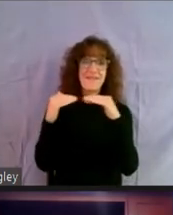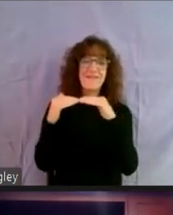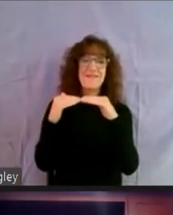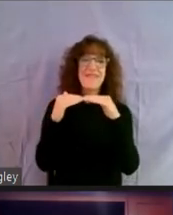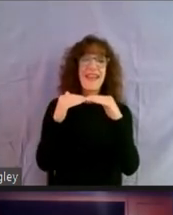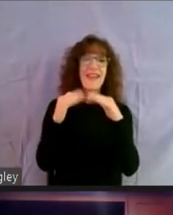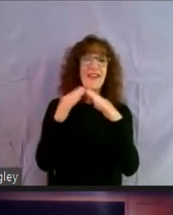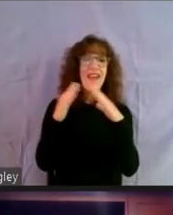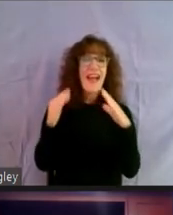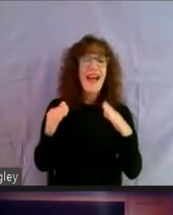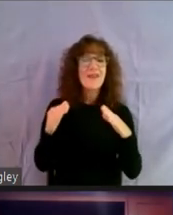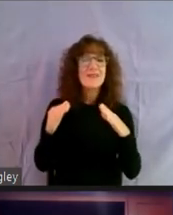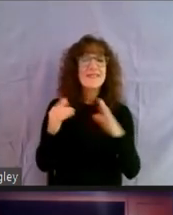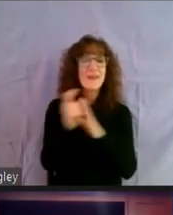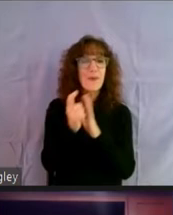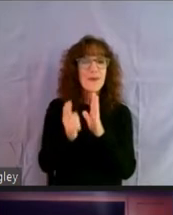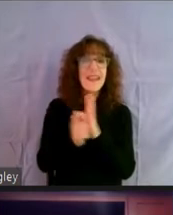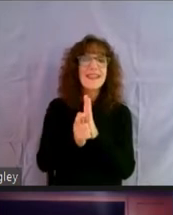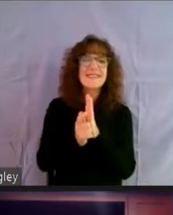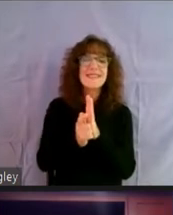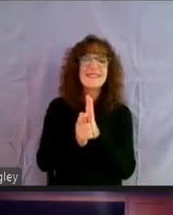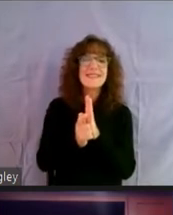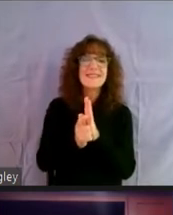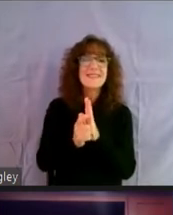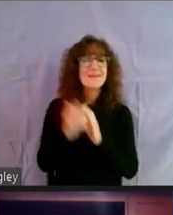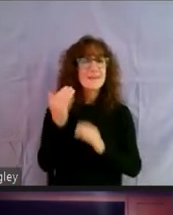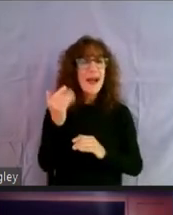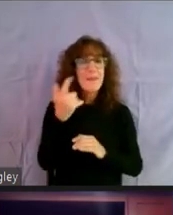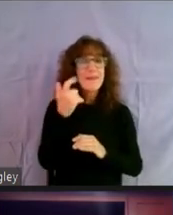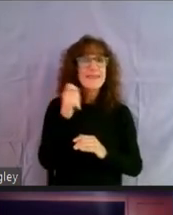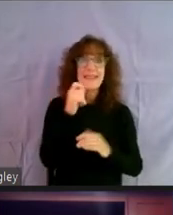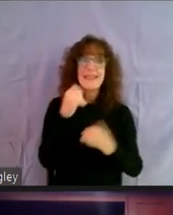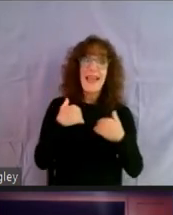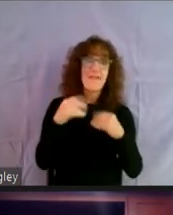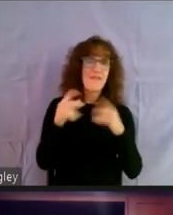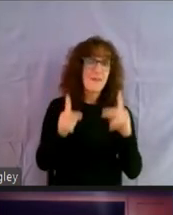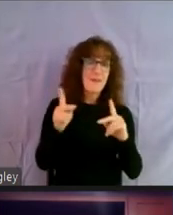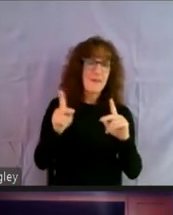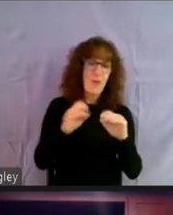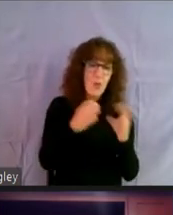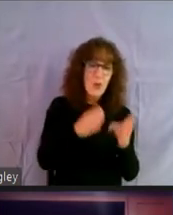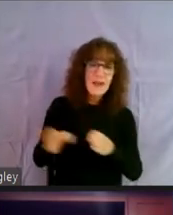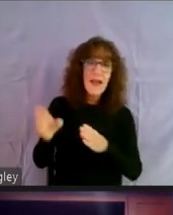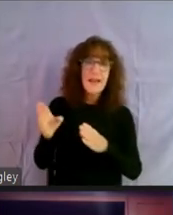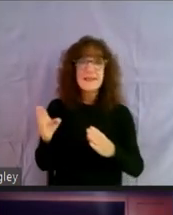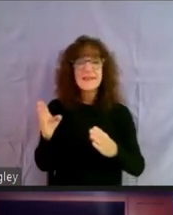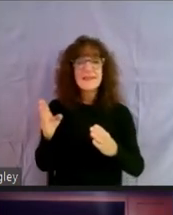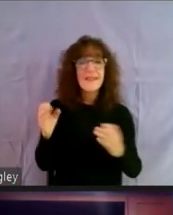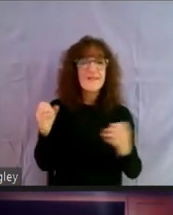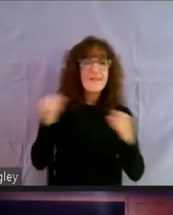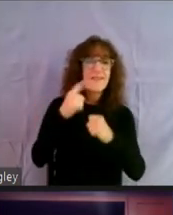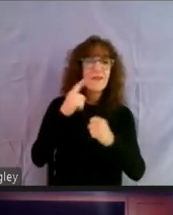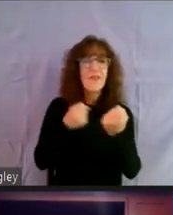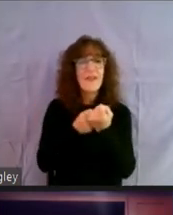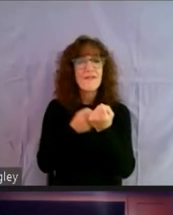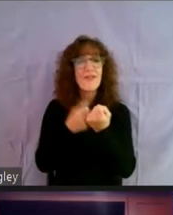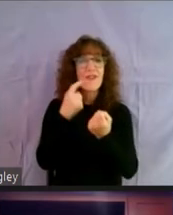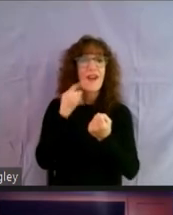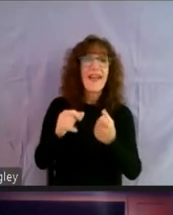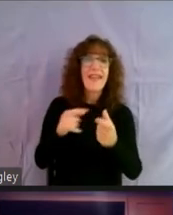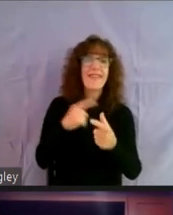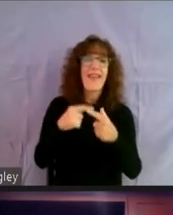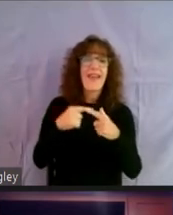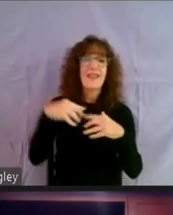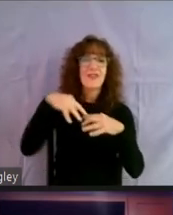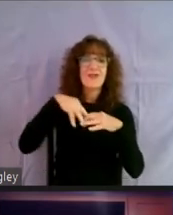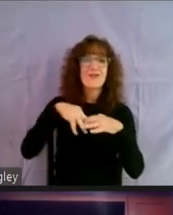bill that had been rolled back and all that was because we didn't have people organized and really fighting for it and advocating for it. And then this grassroots,